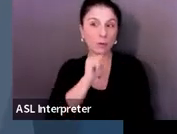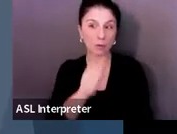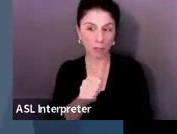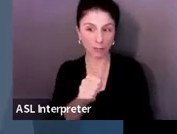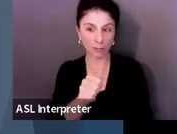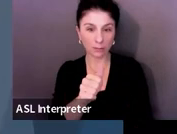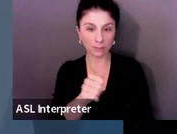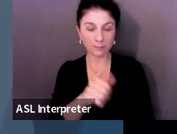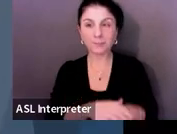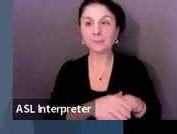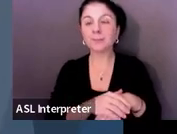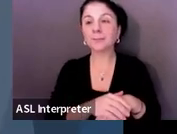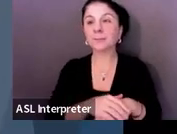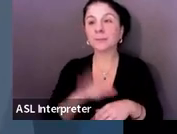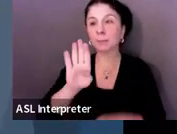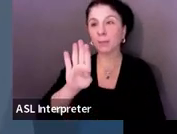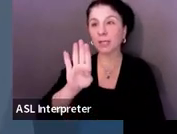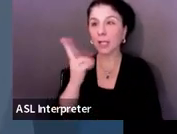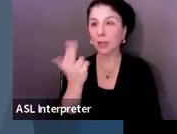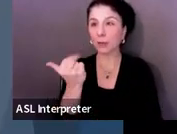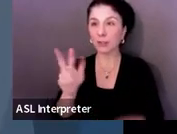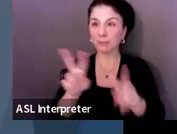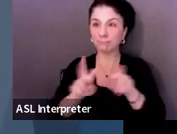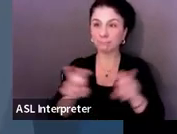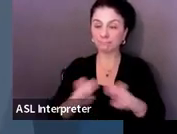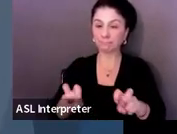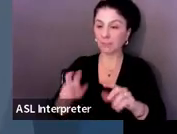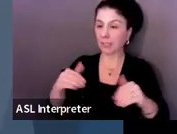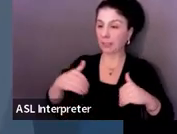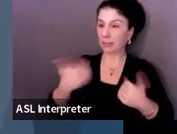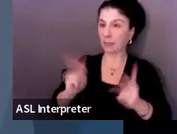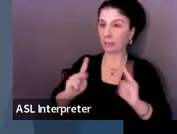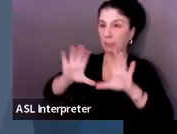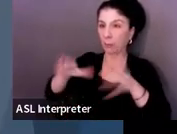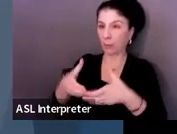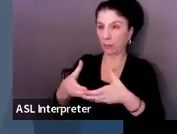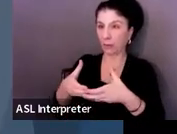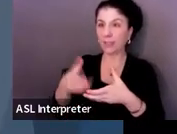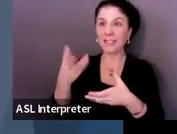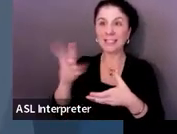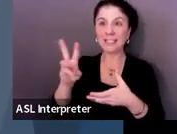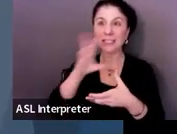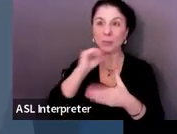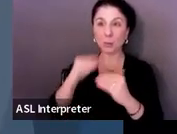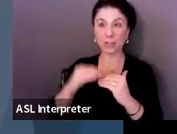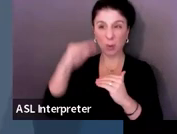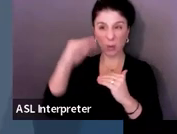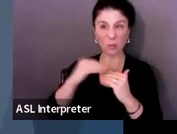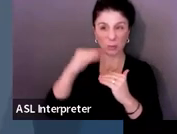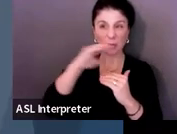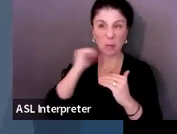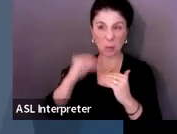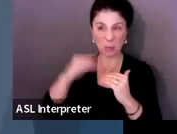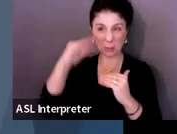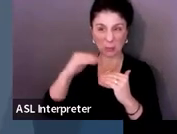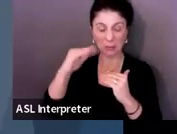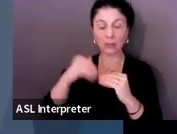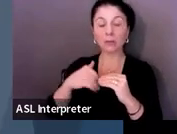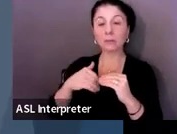of youth ages 16 and above with measurable, annually updated IEP goals,